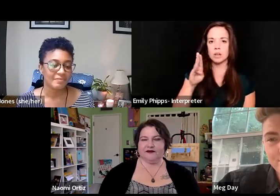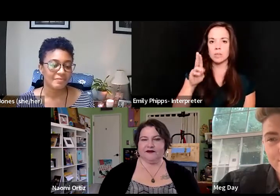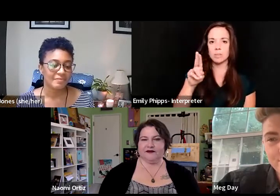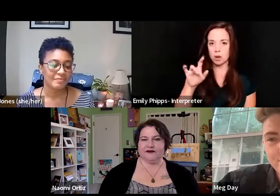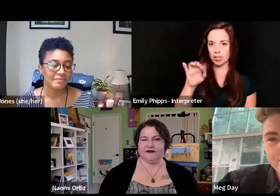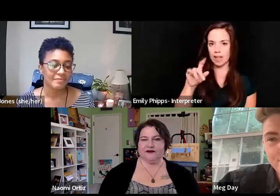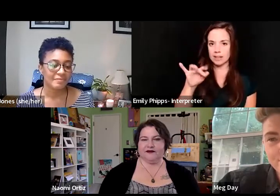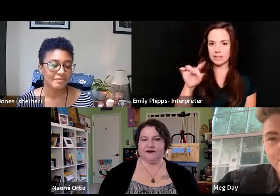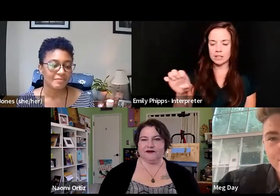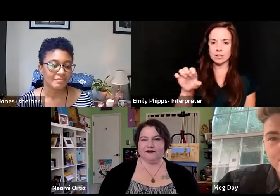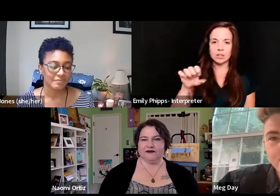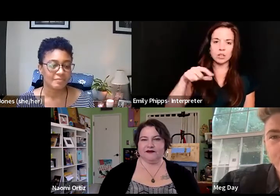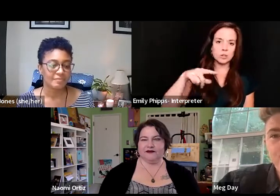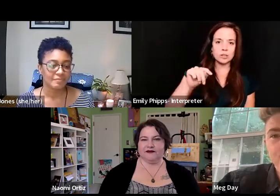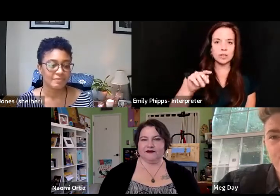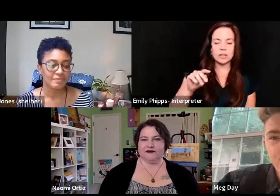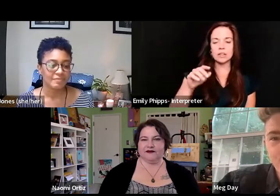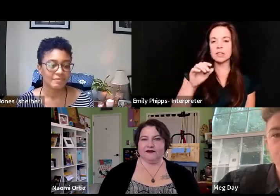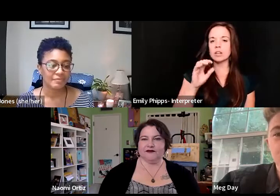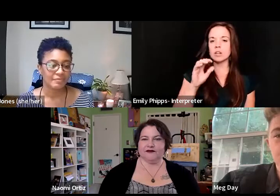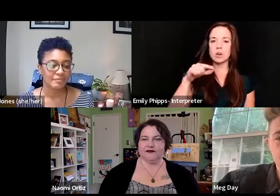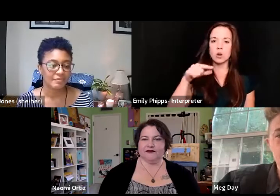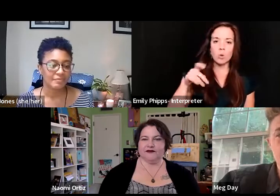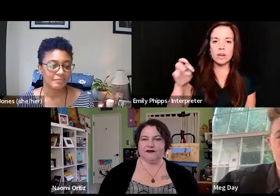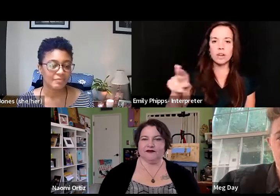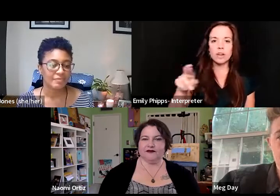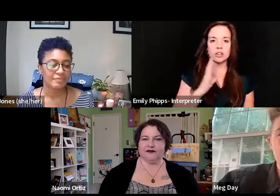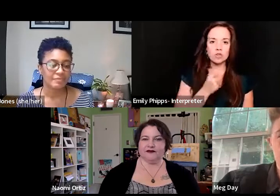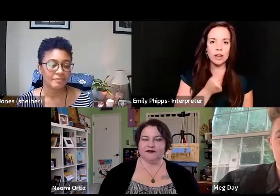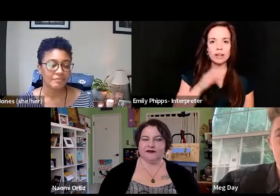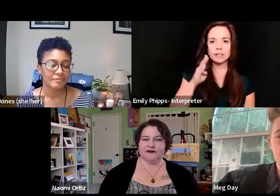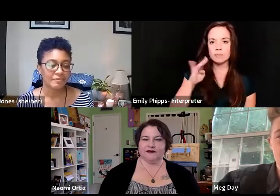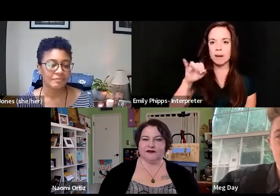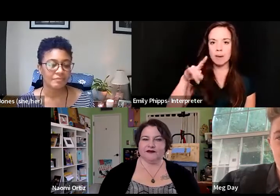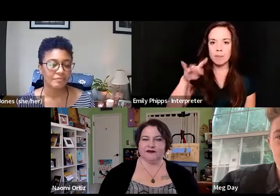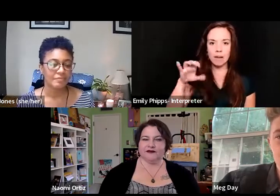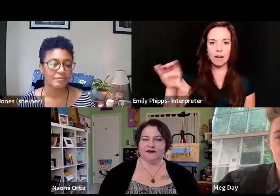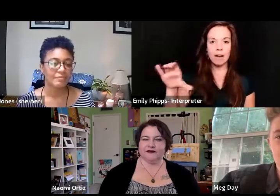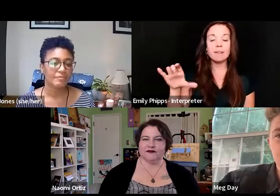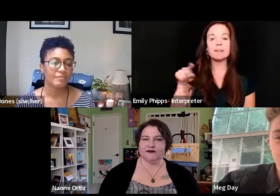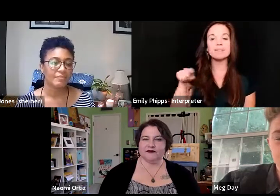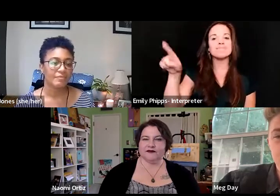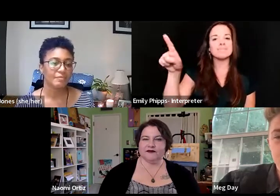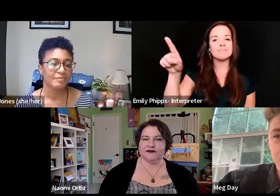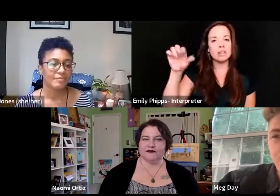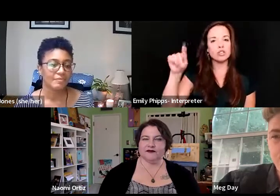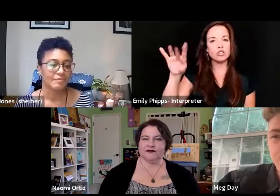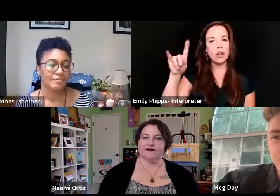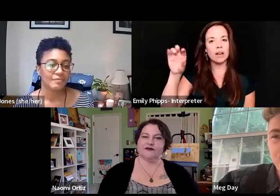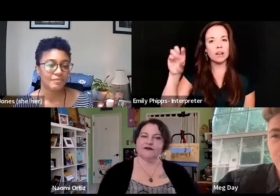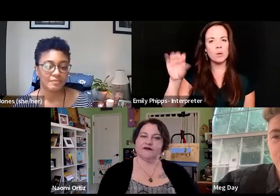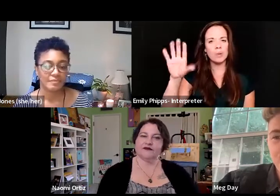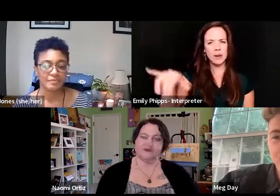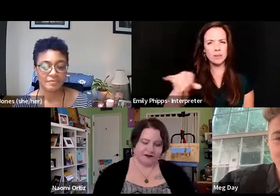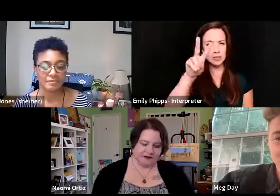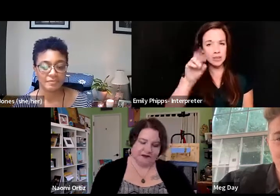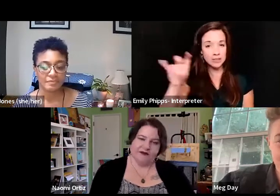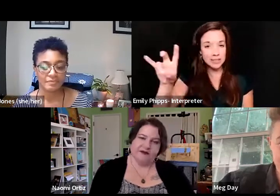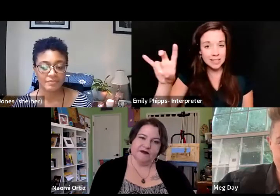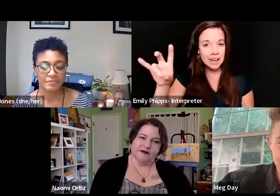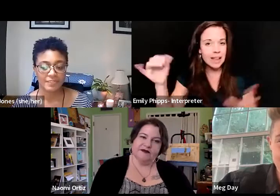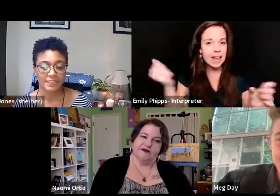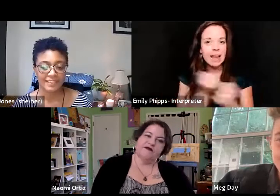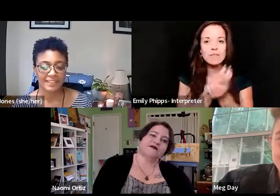POC, queer and trans BIPOC, burlesque and dance performance series in Toronto, where like, this is back in 07 and they had everything